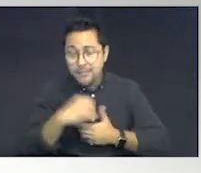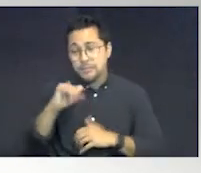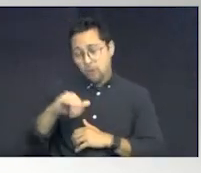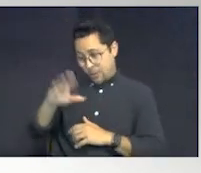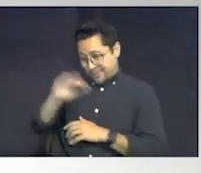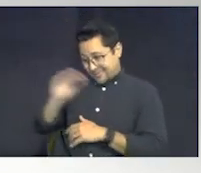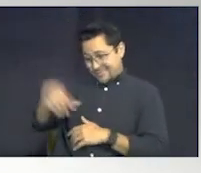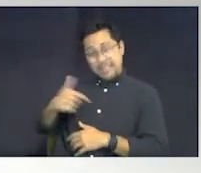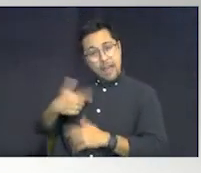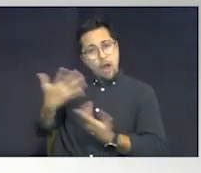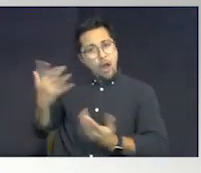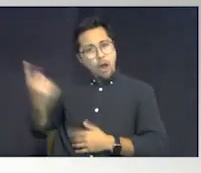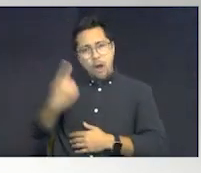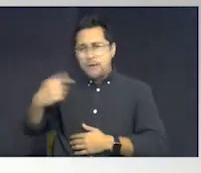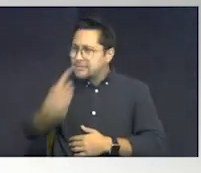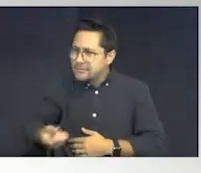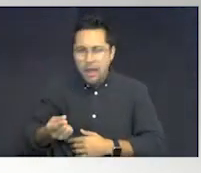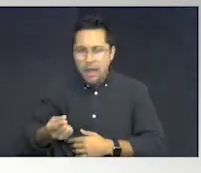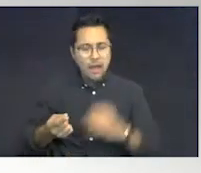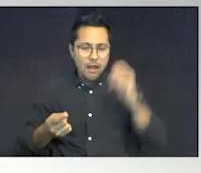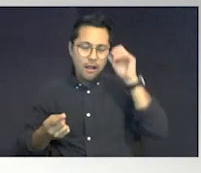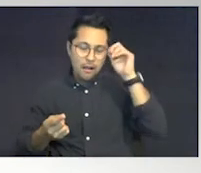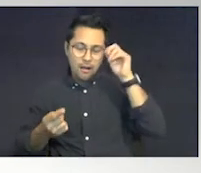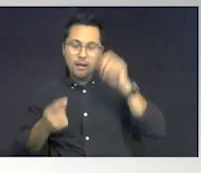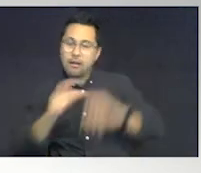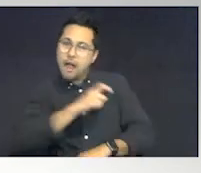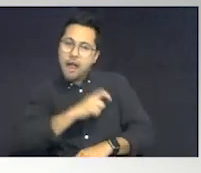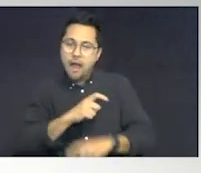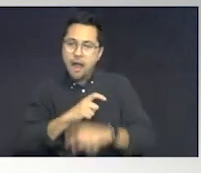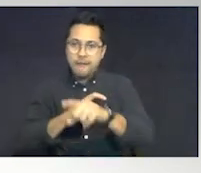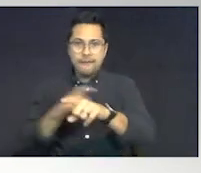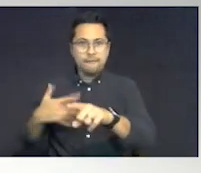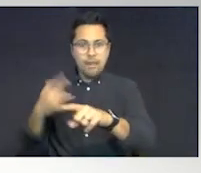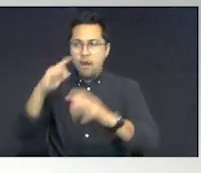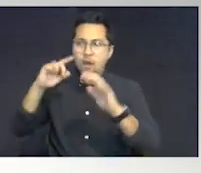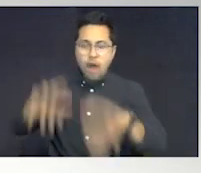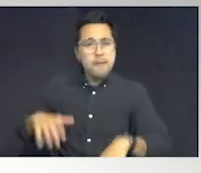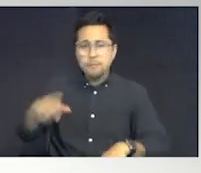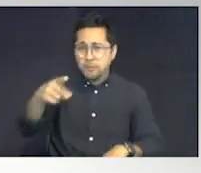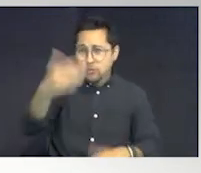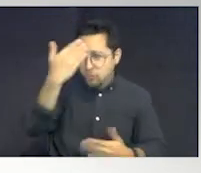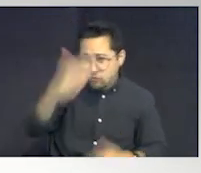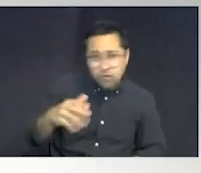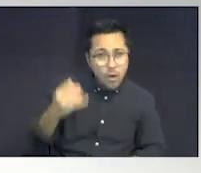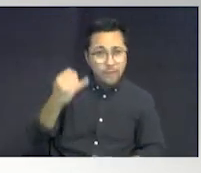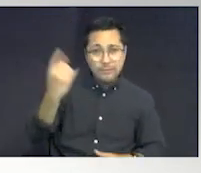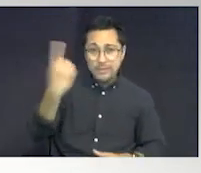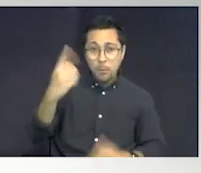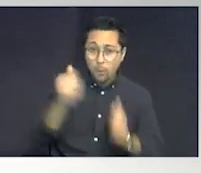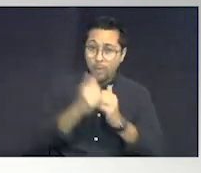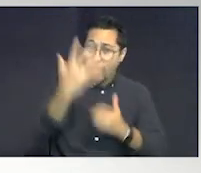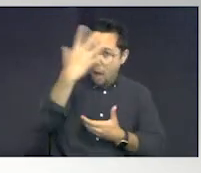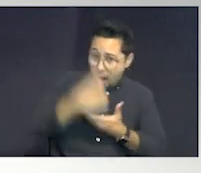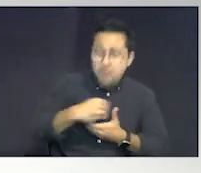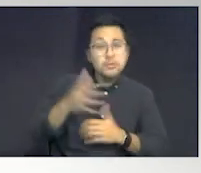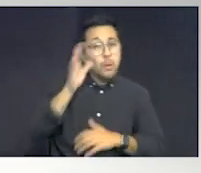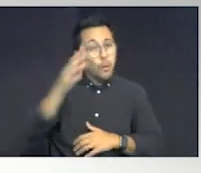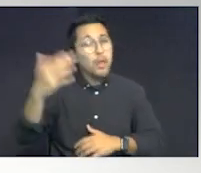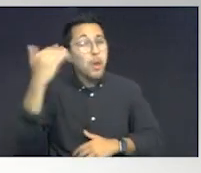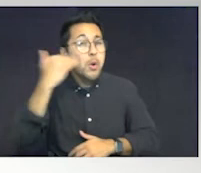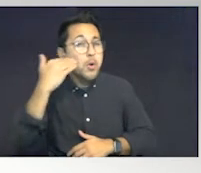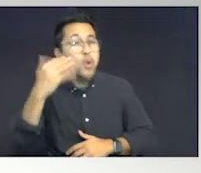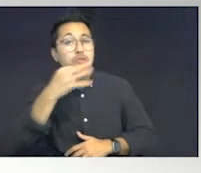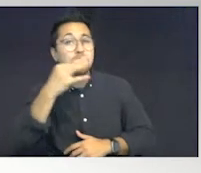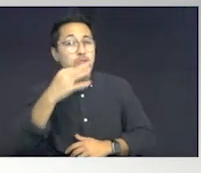shocks the police officers, is if you don't know someone with autism today, you will within 12 to 24 months.